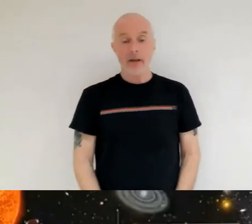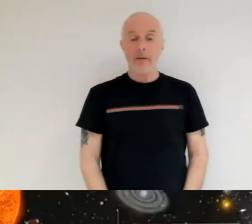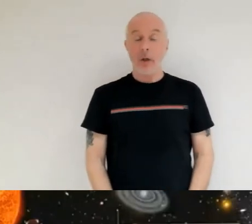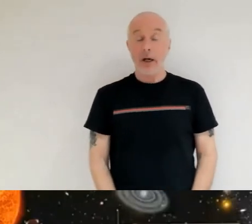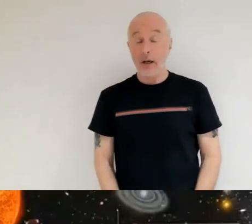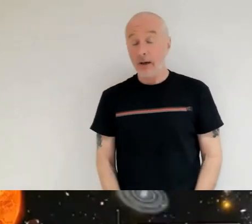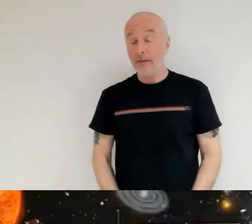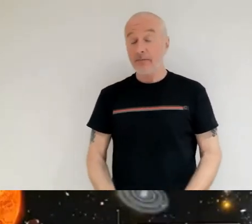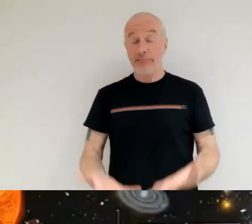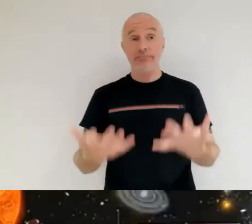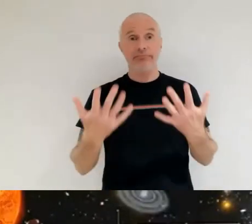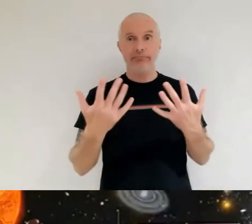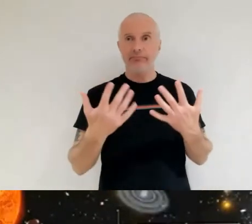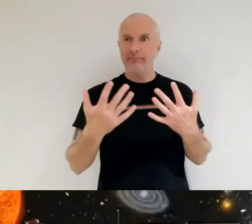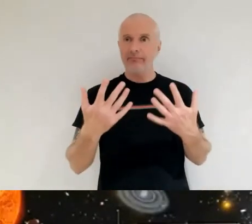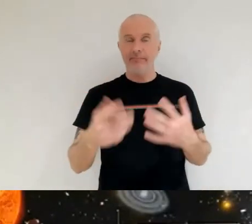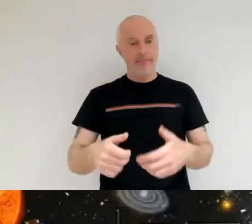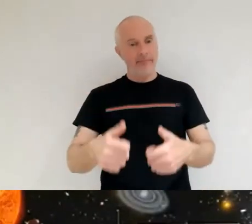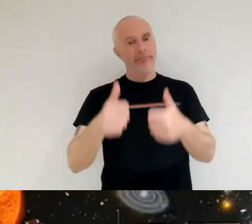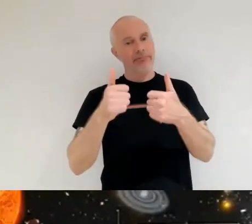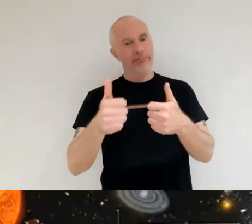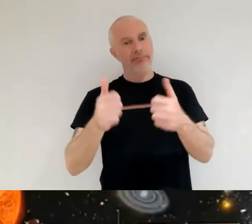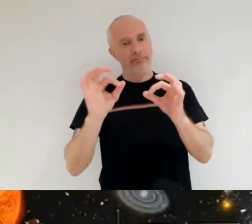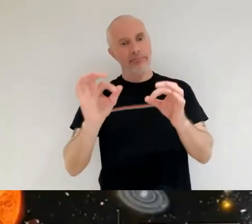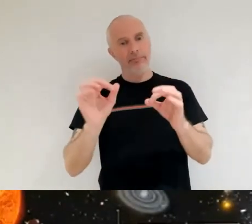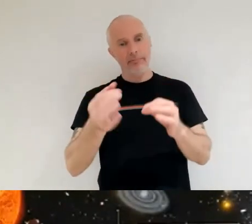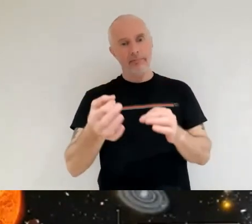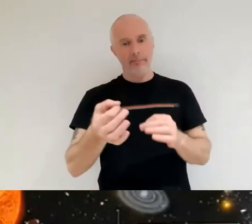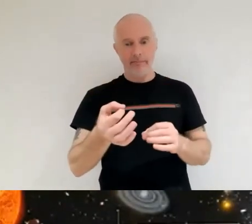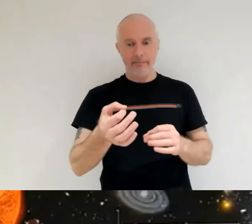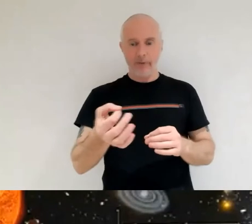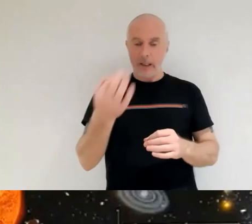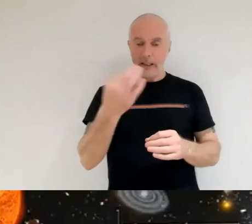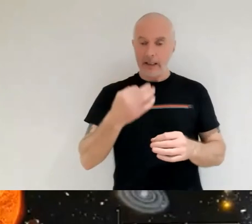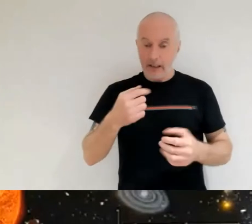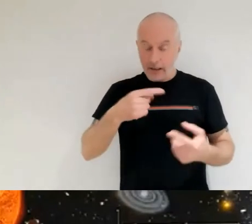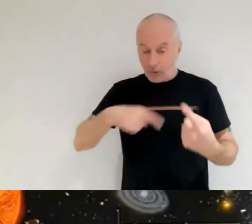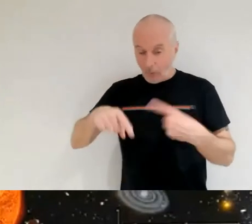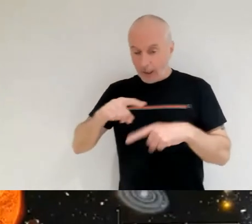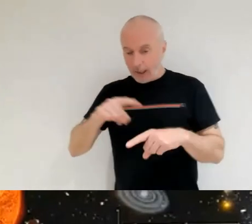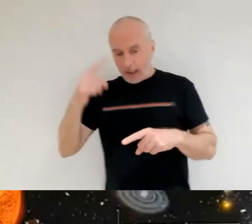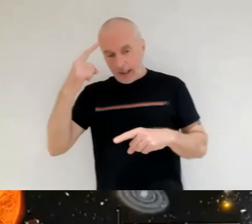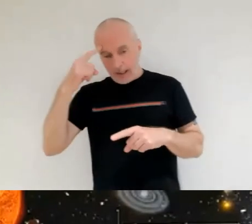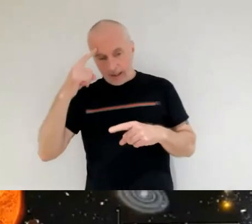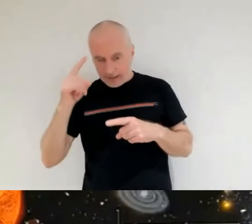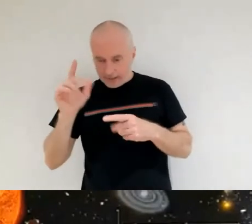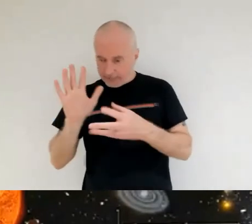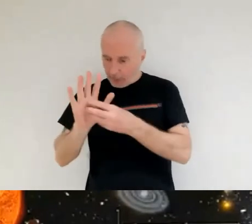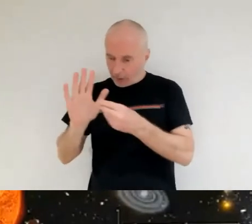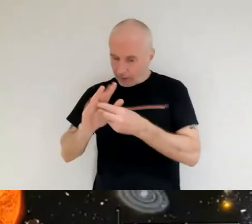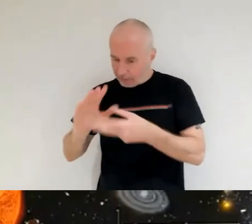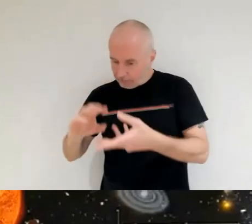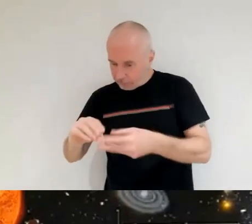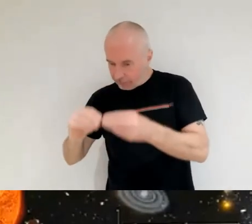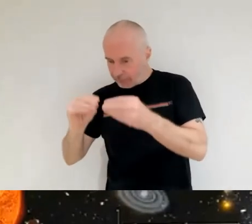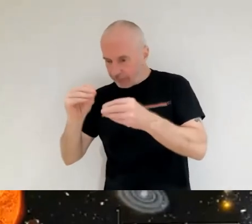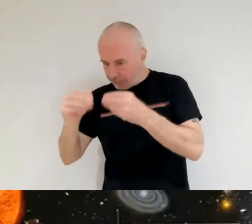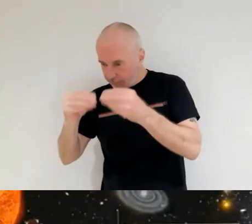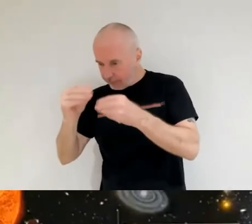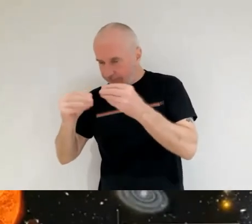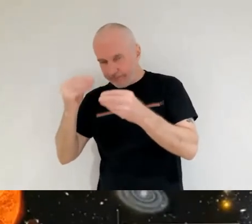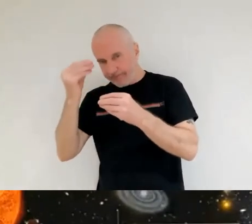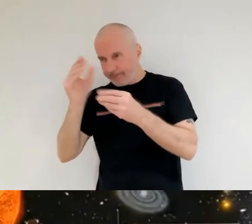our current models and our current understanding given when we believe the first galaxies were forming um